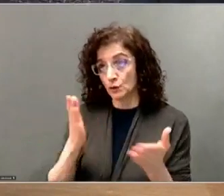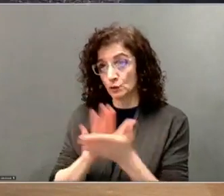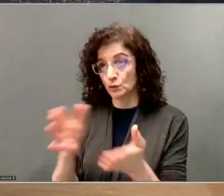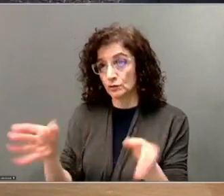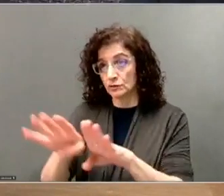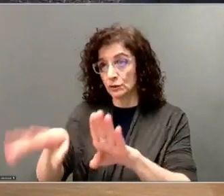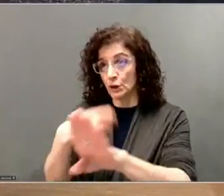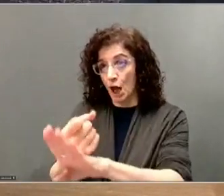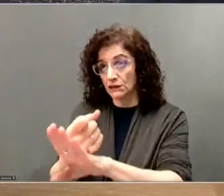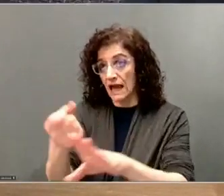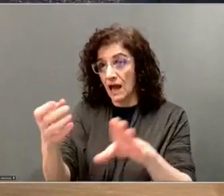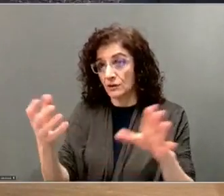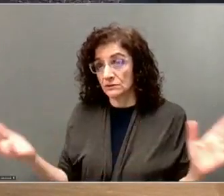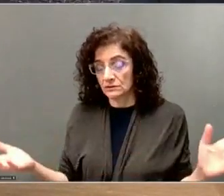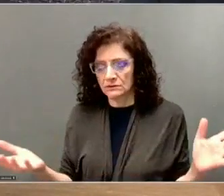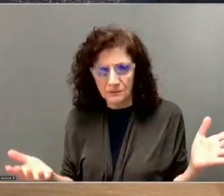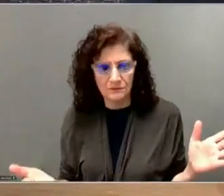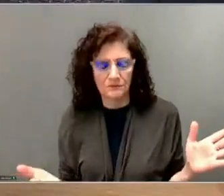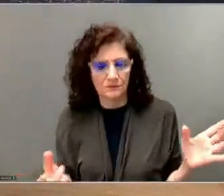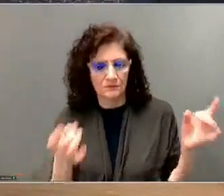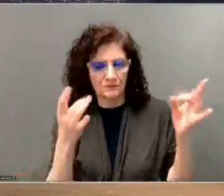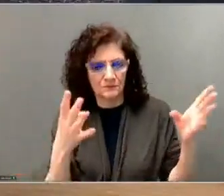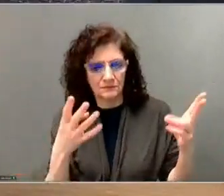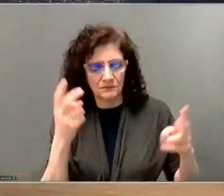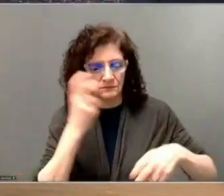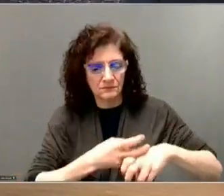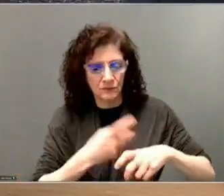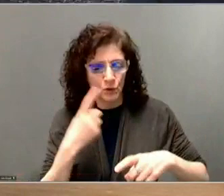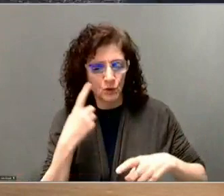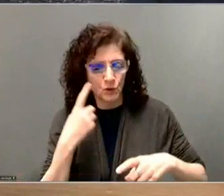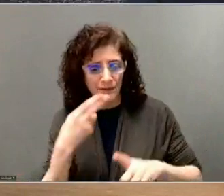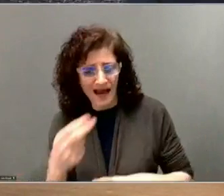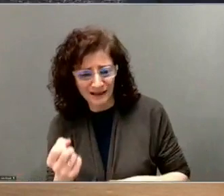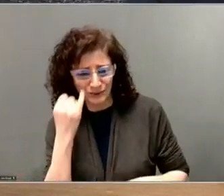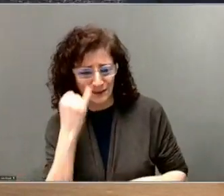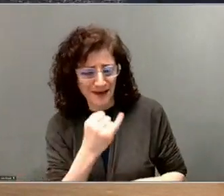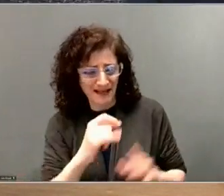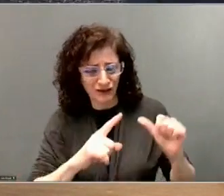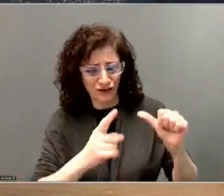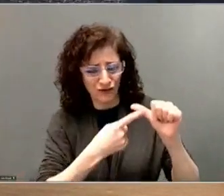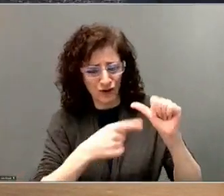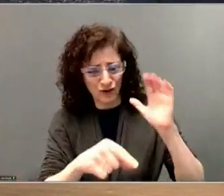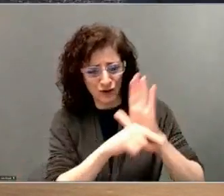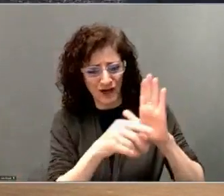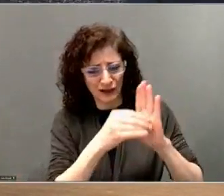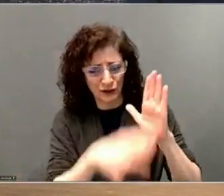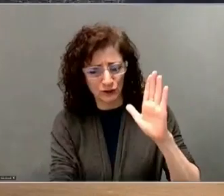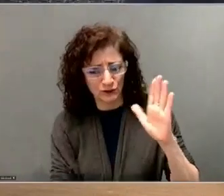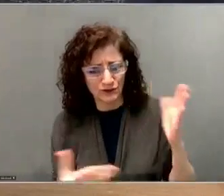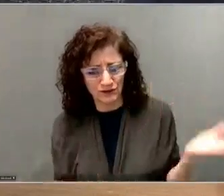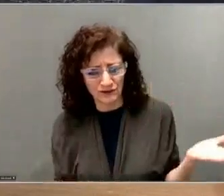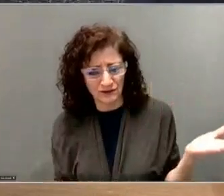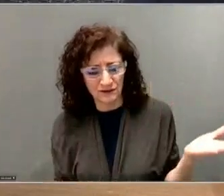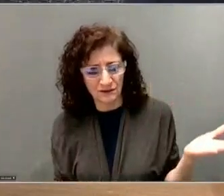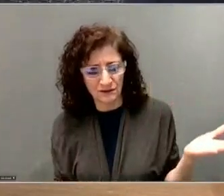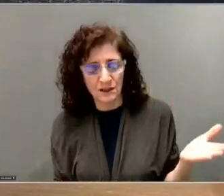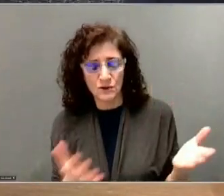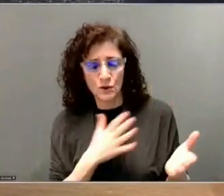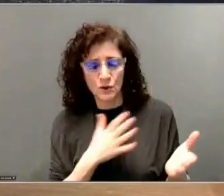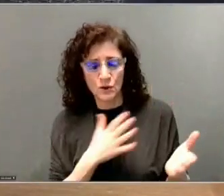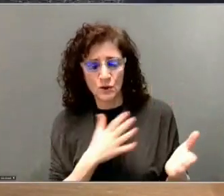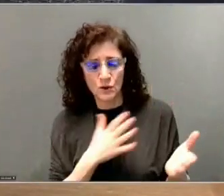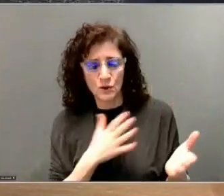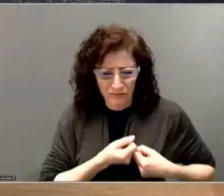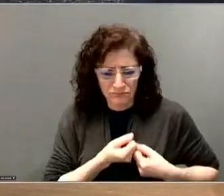That's hard enough with a high school student, but imagine it with a first grader. And I speak to you from my heart on this.